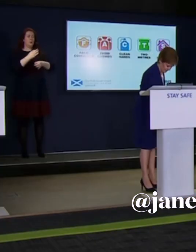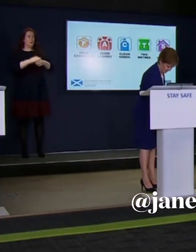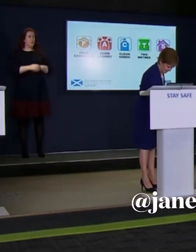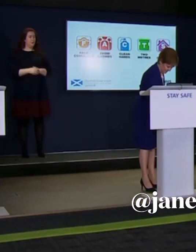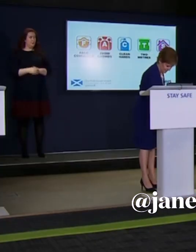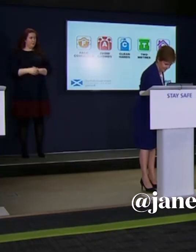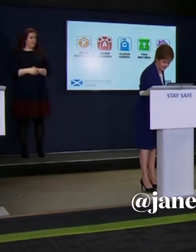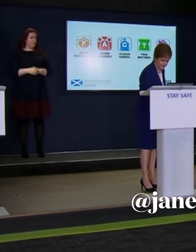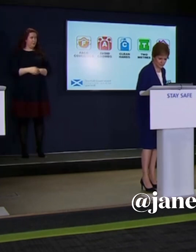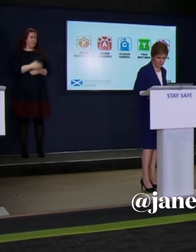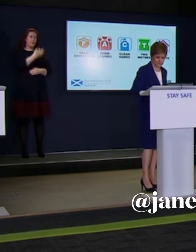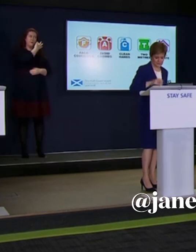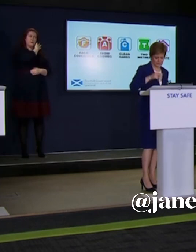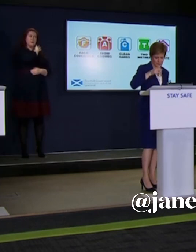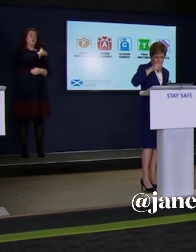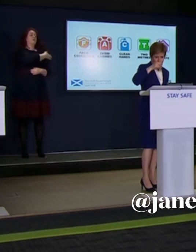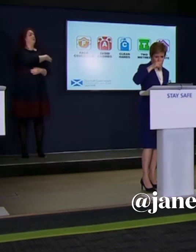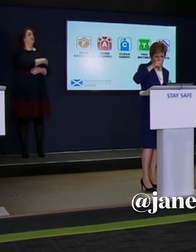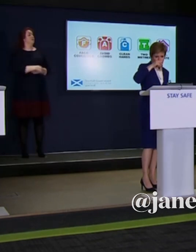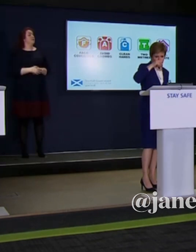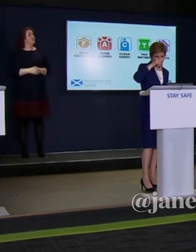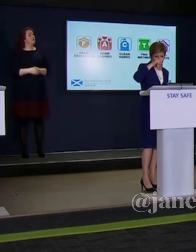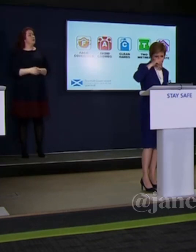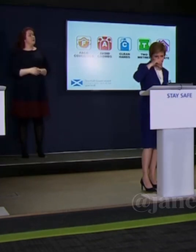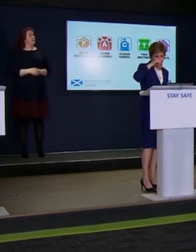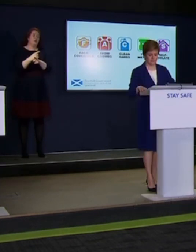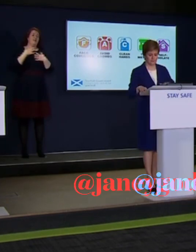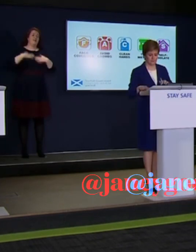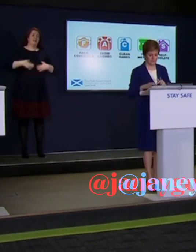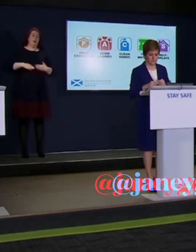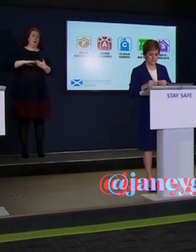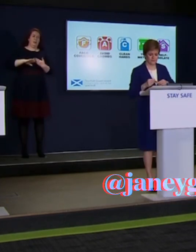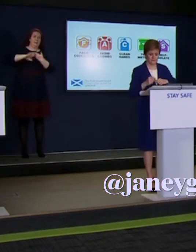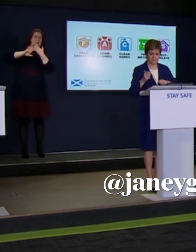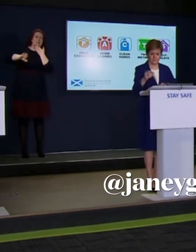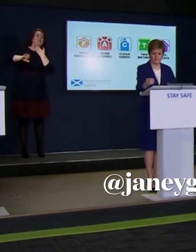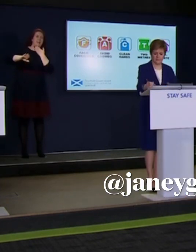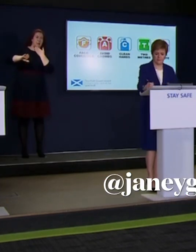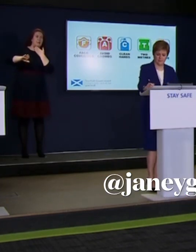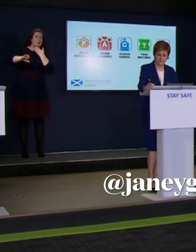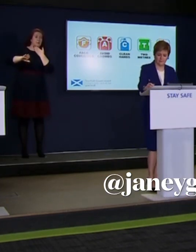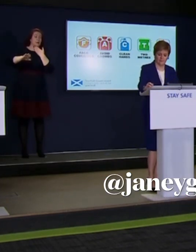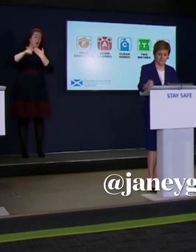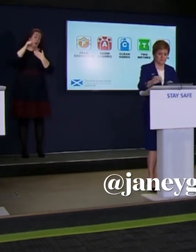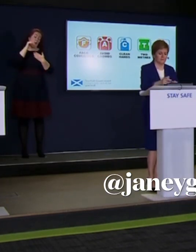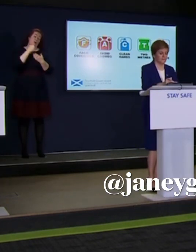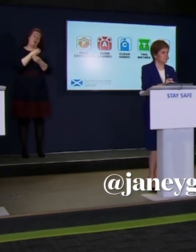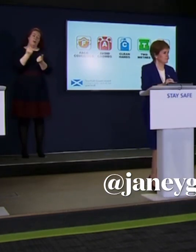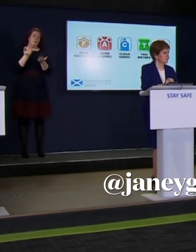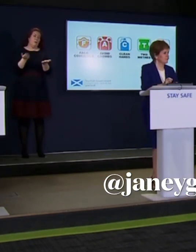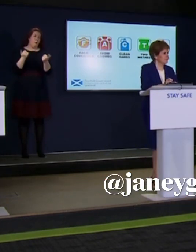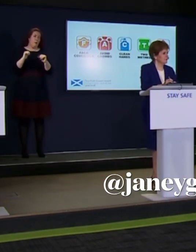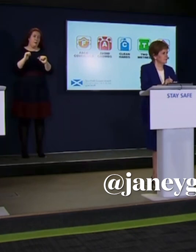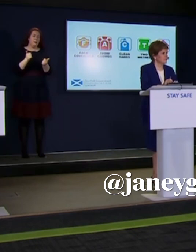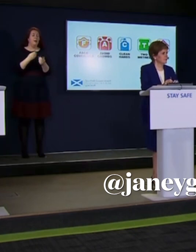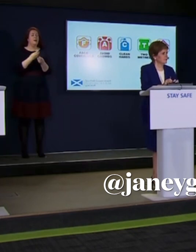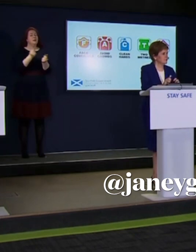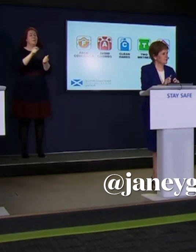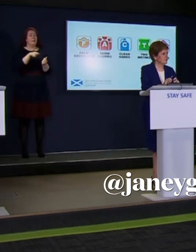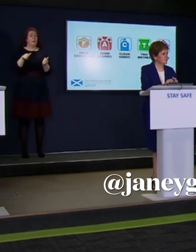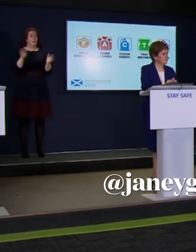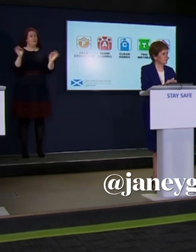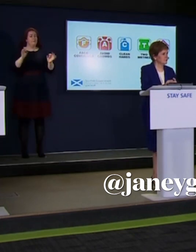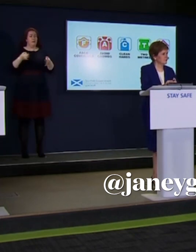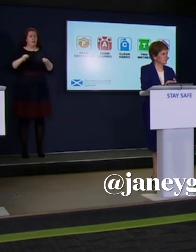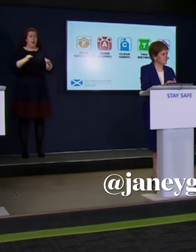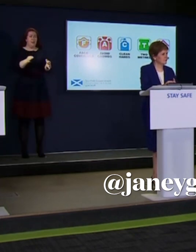Hmm, before that, I'm going to have a wee glass of Prosecco. Oh, yum, yum. By many people, there will be those, of course, without gardens, who wonder